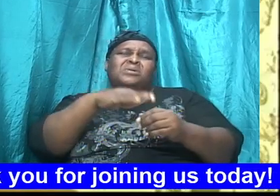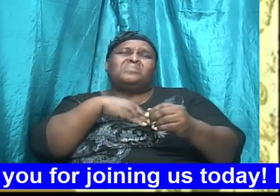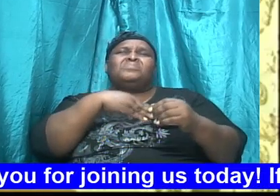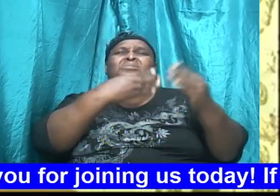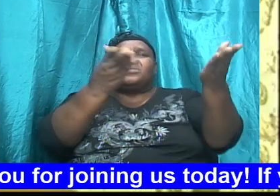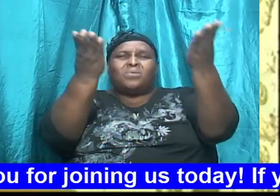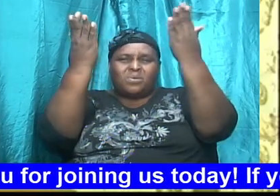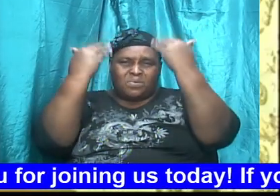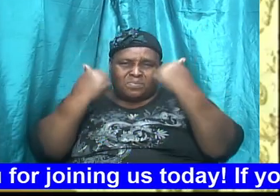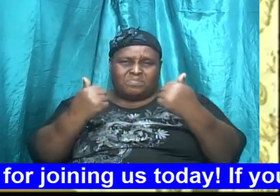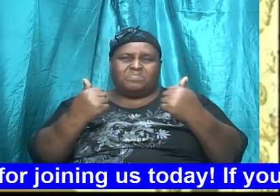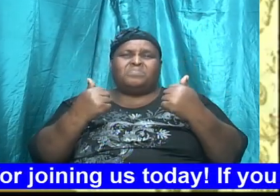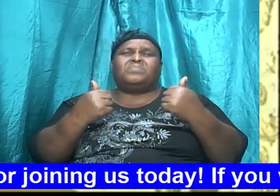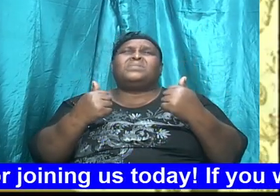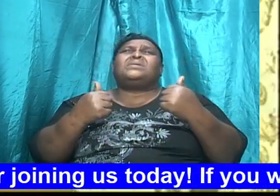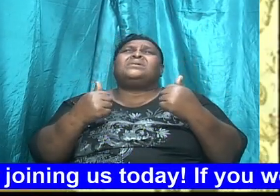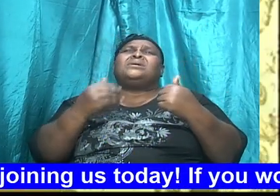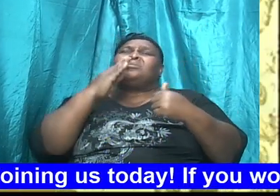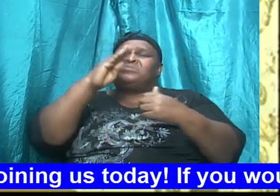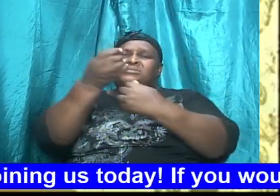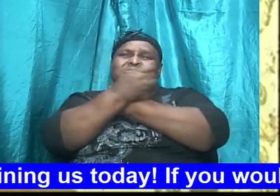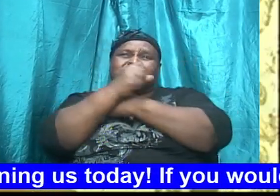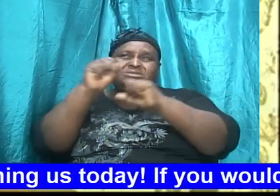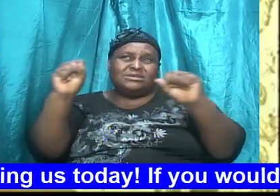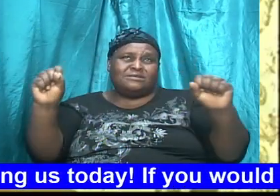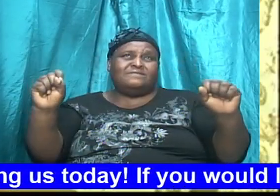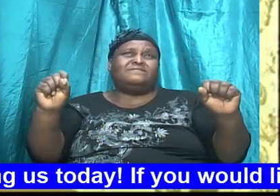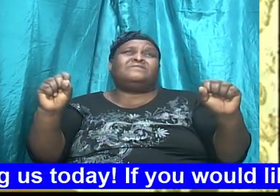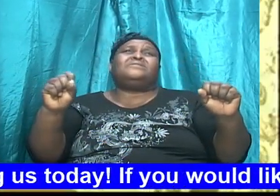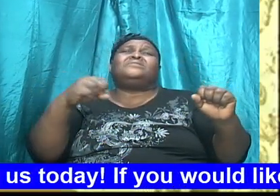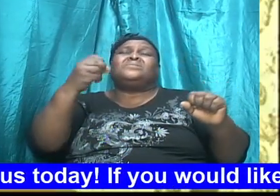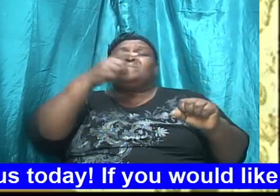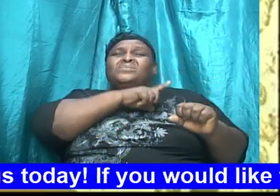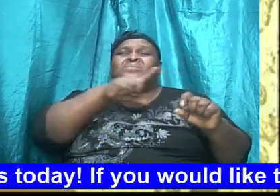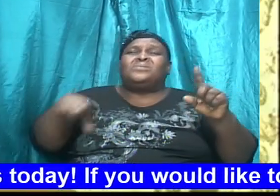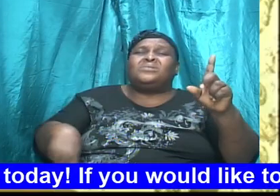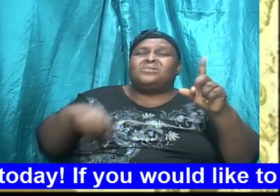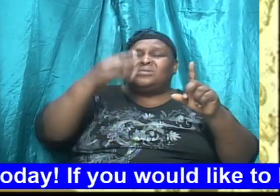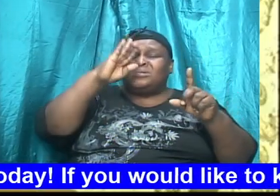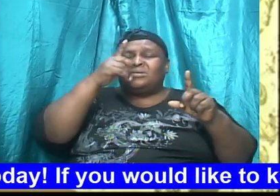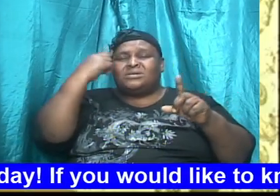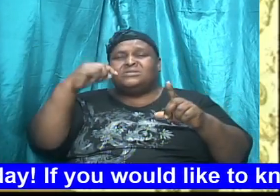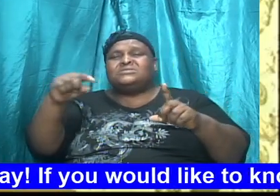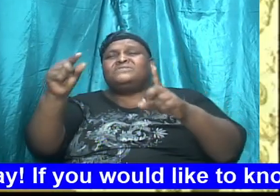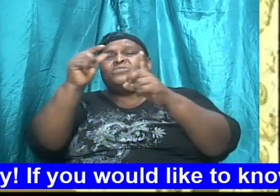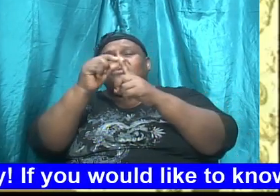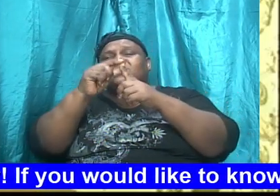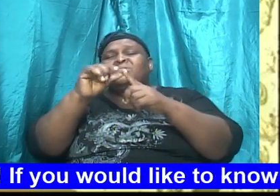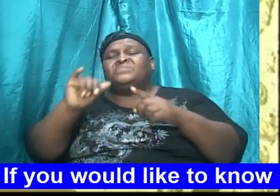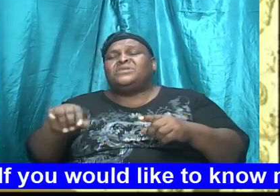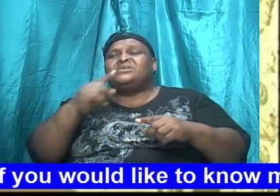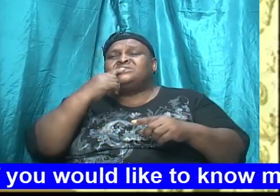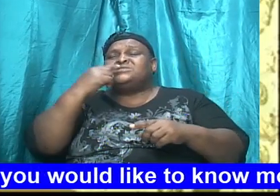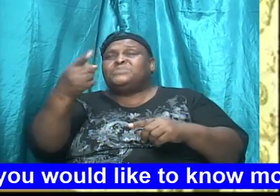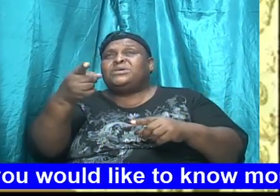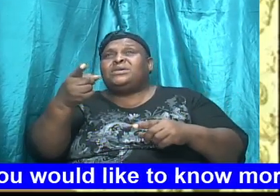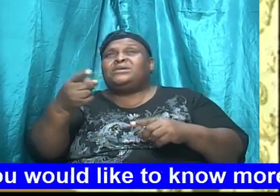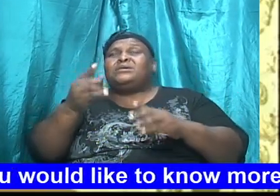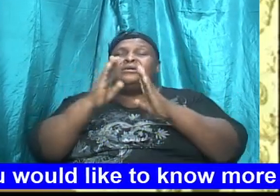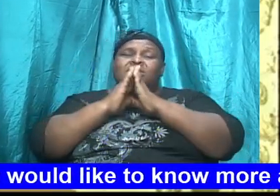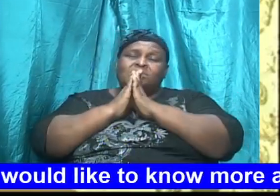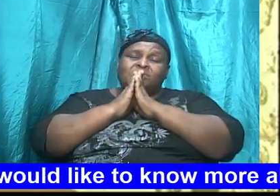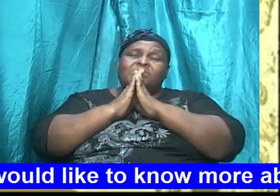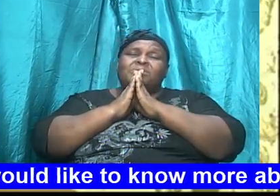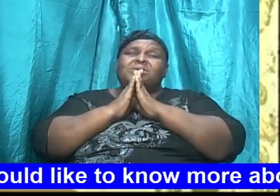and get saved, oh Lord God, because of these words that were spoken, dear God, we pray